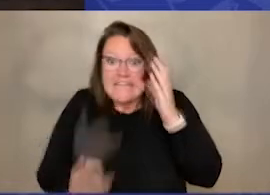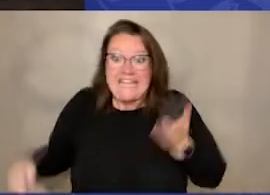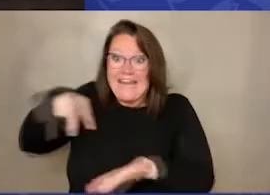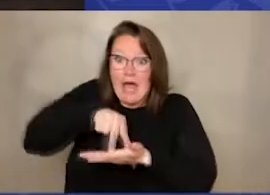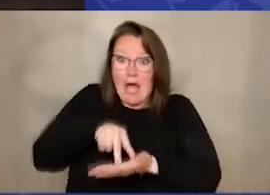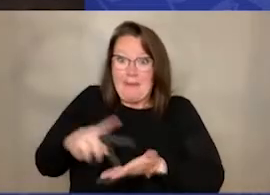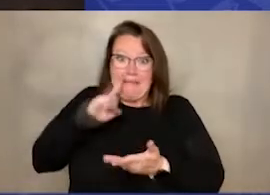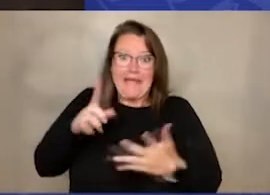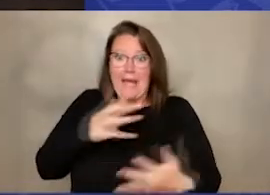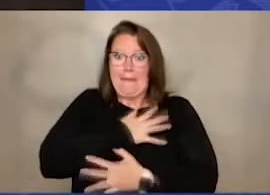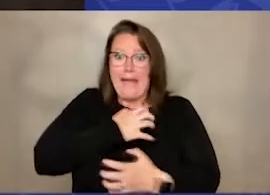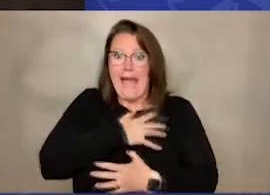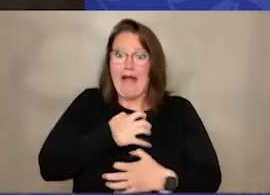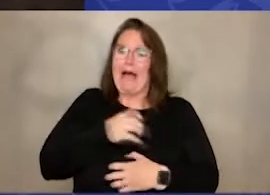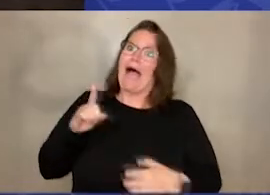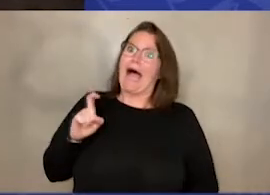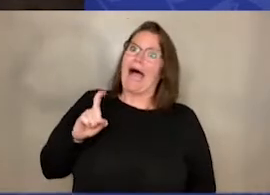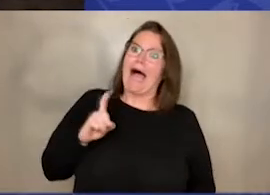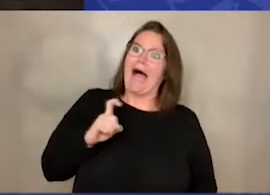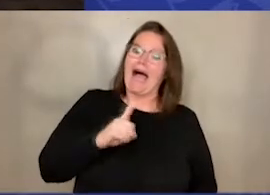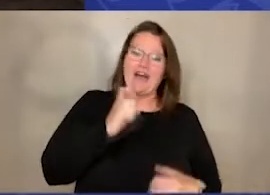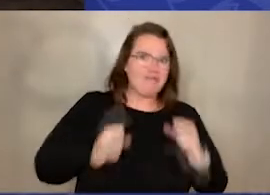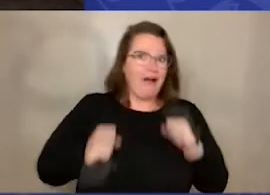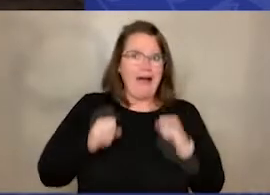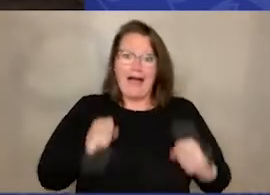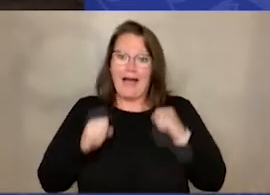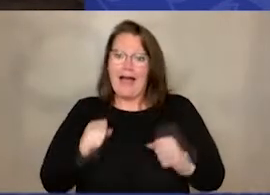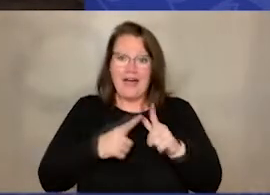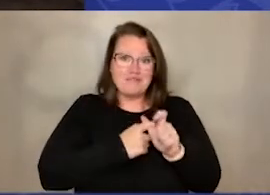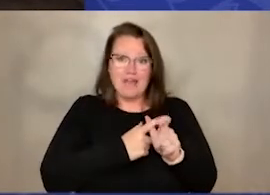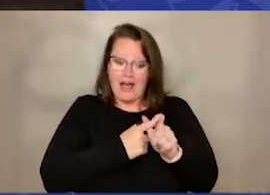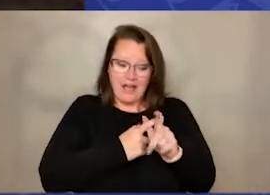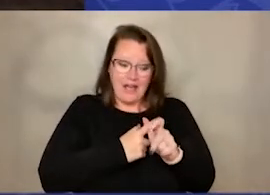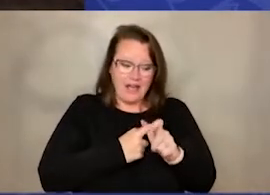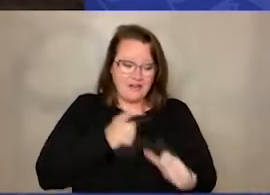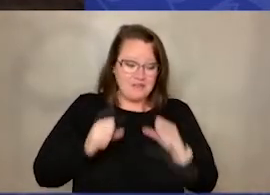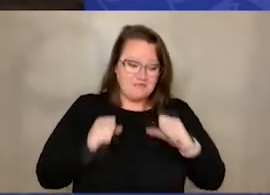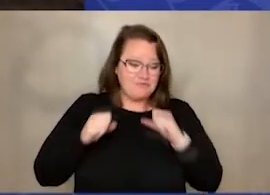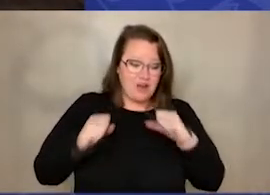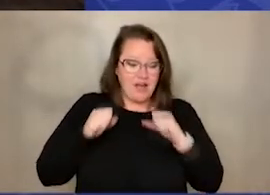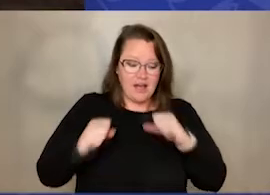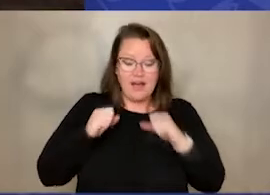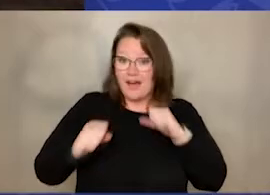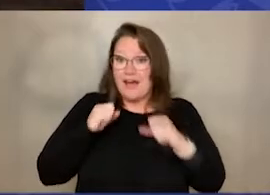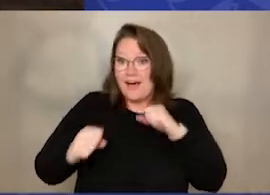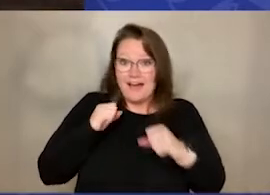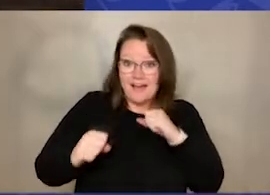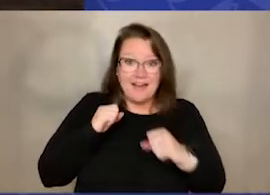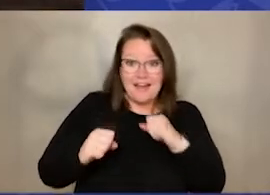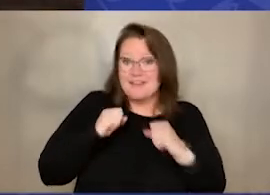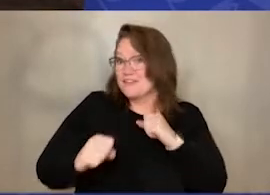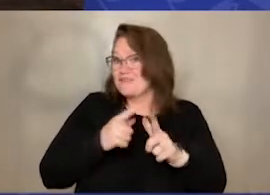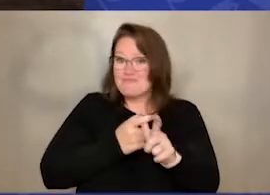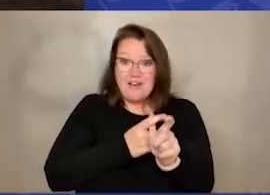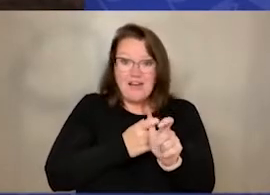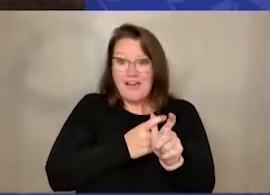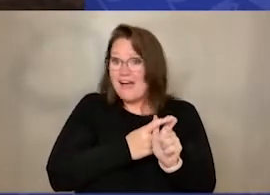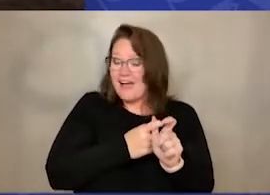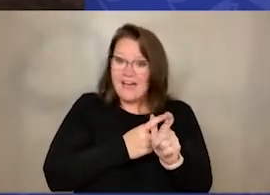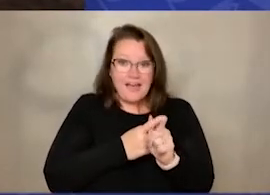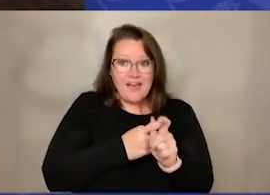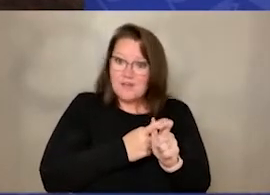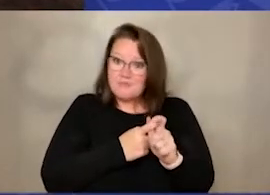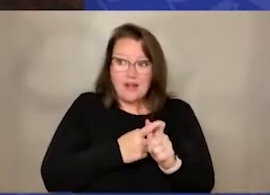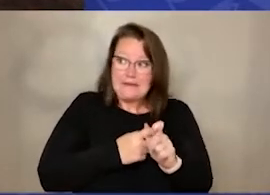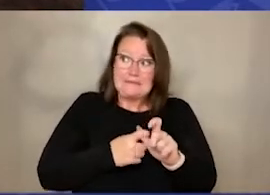think it's a bear's cave. And run. We gotta run. We gotta run. We Running